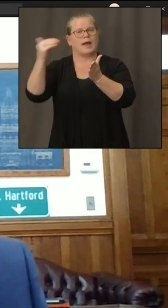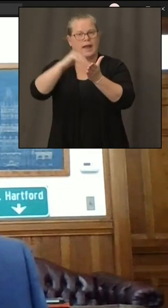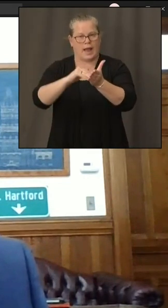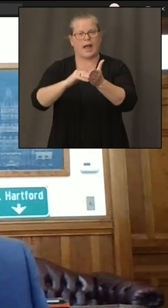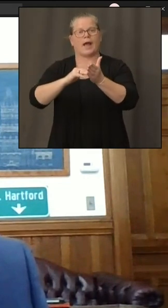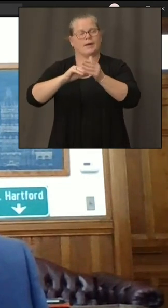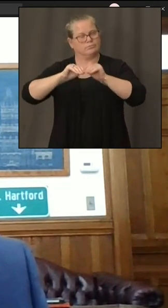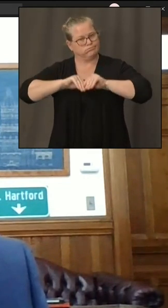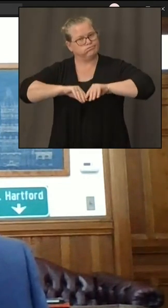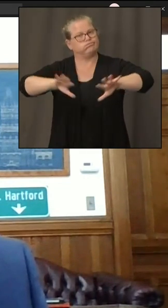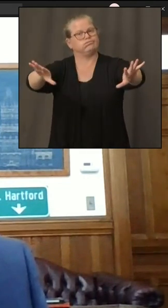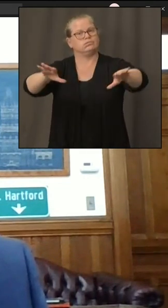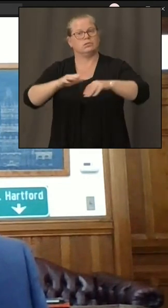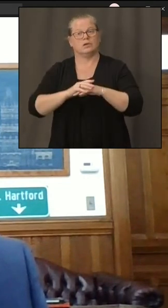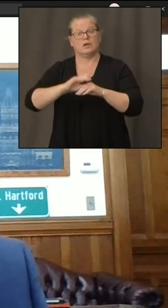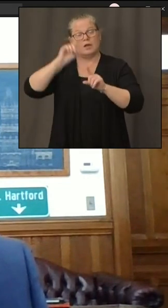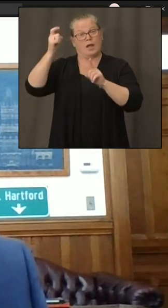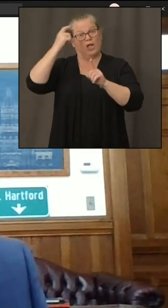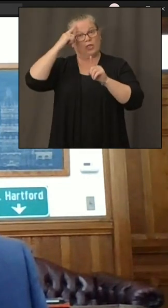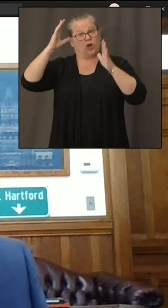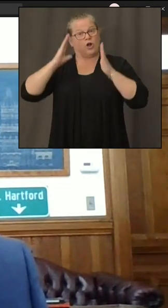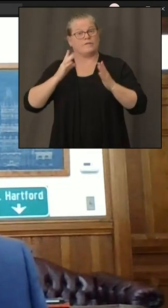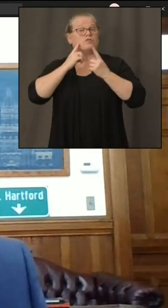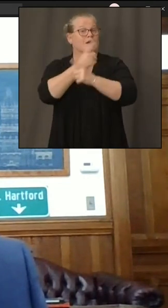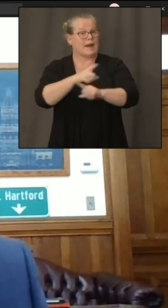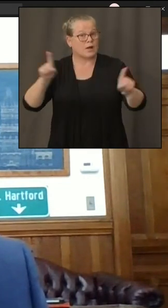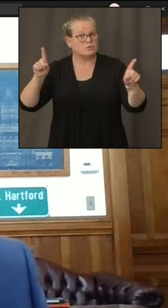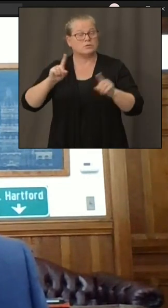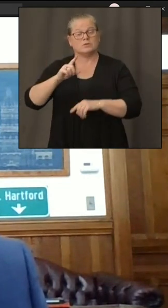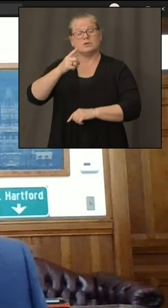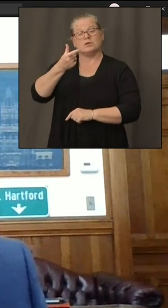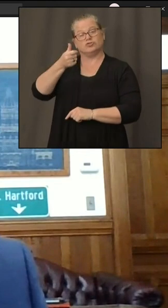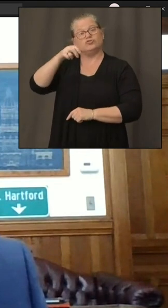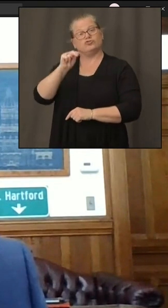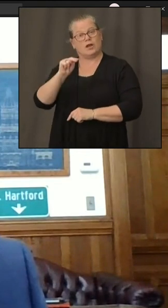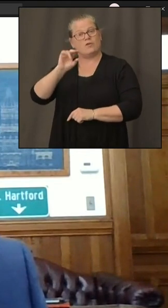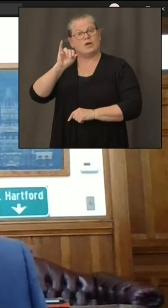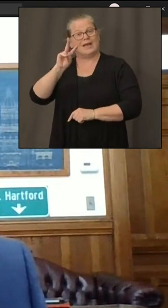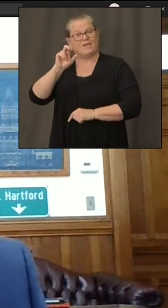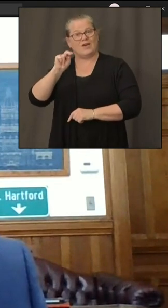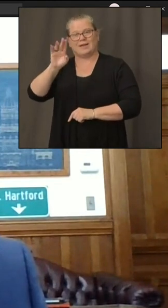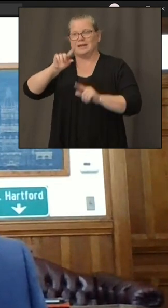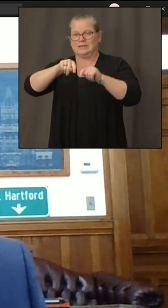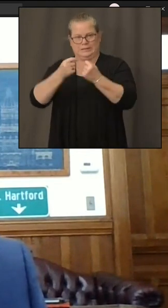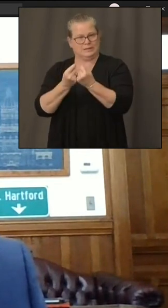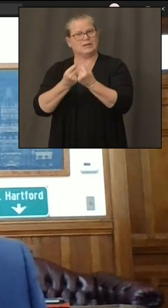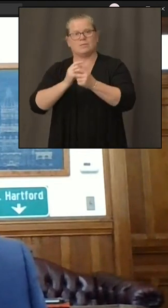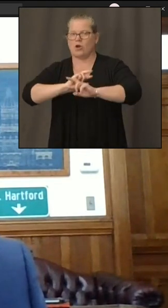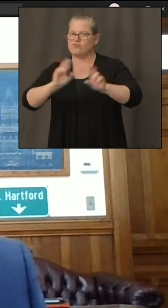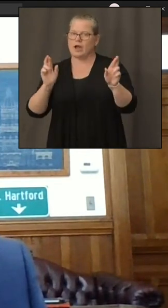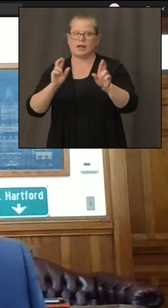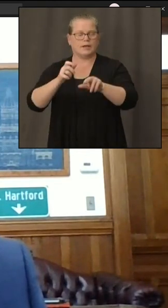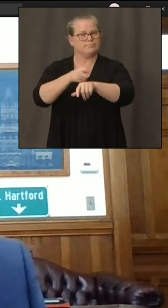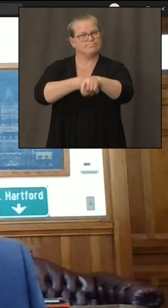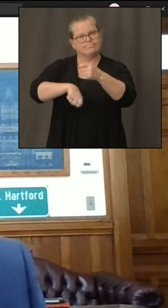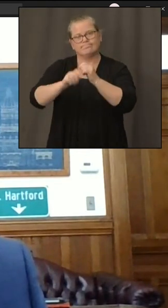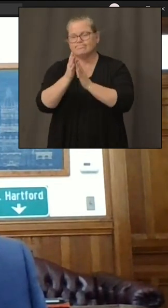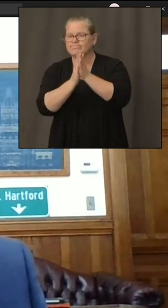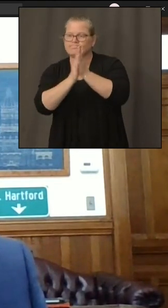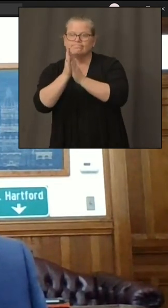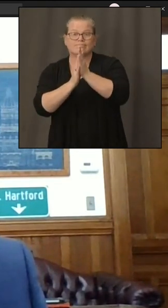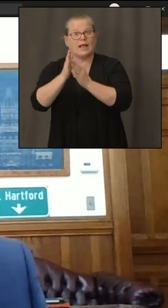announcement that declaration and general evan and his team got right to work as they always do and thank you for always stepping up to them